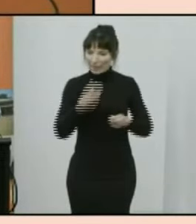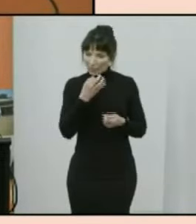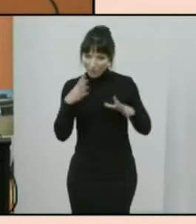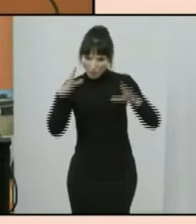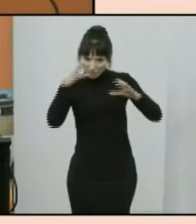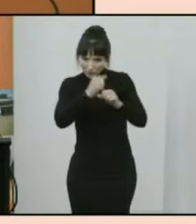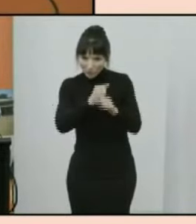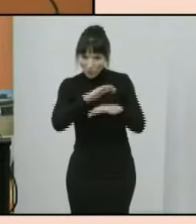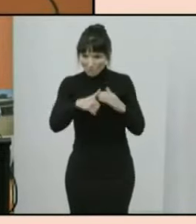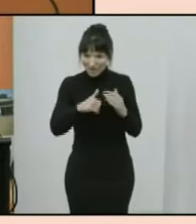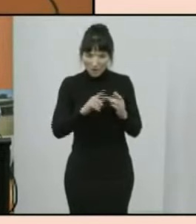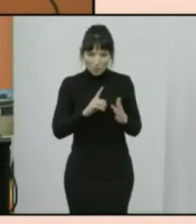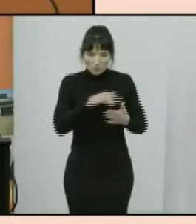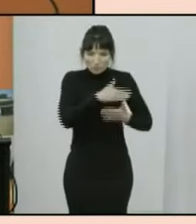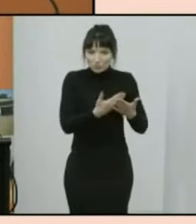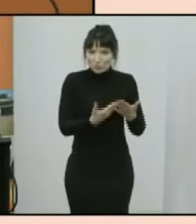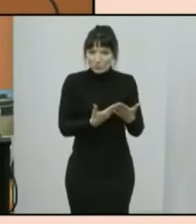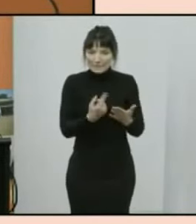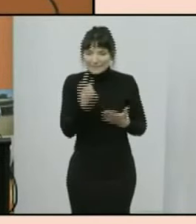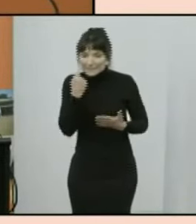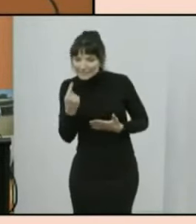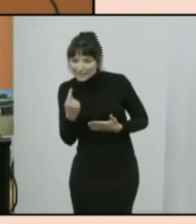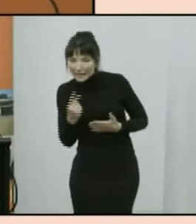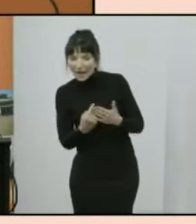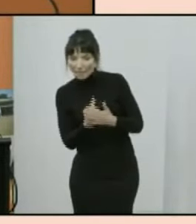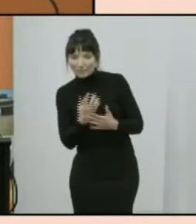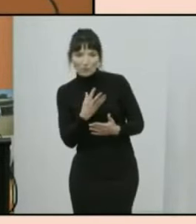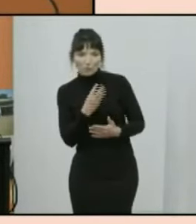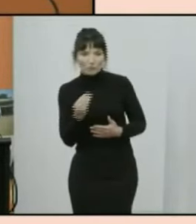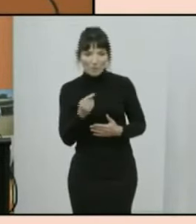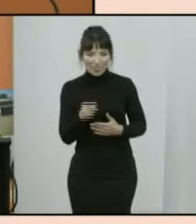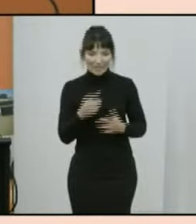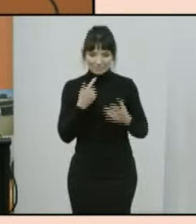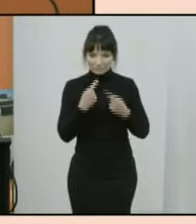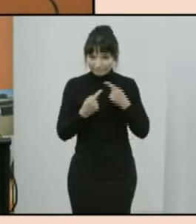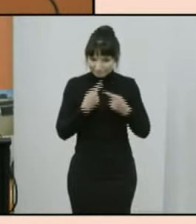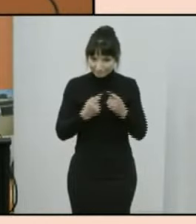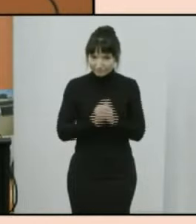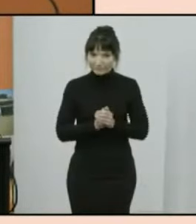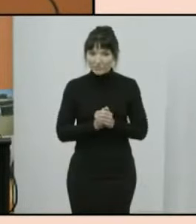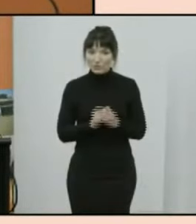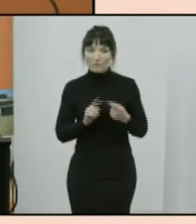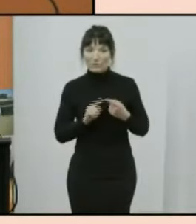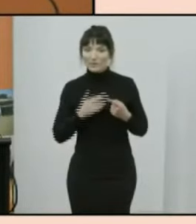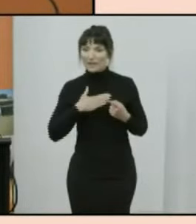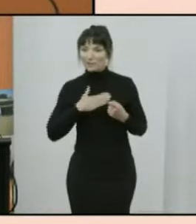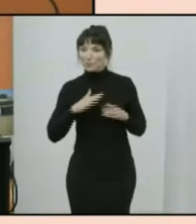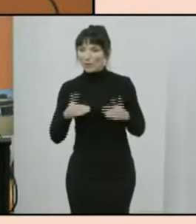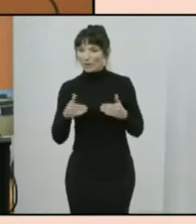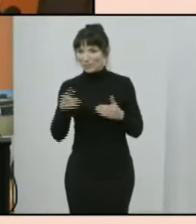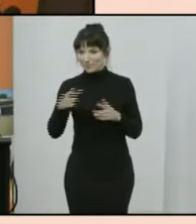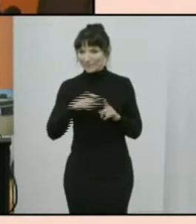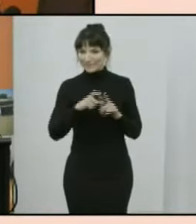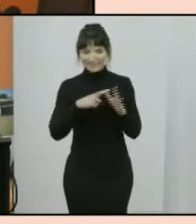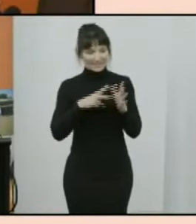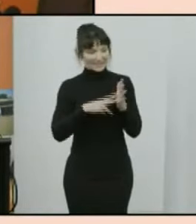come out of the 2021 census data launching today please join me in firstly welcoming dr david gruen